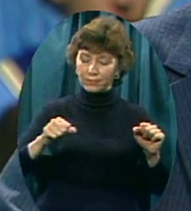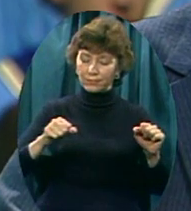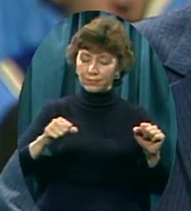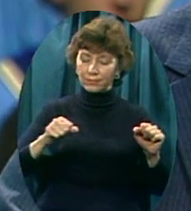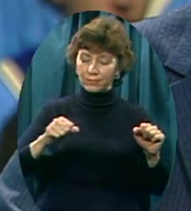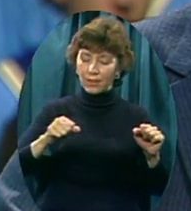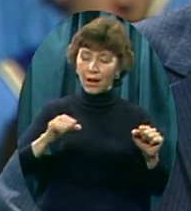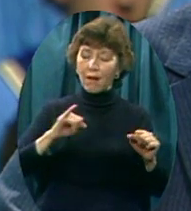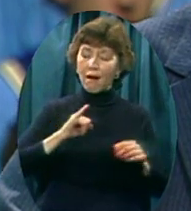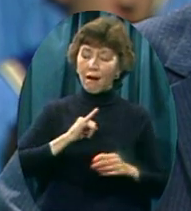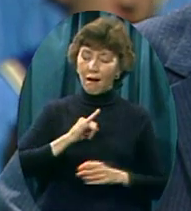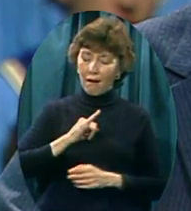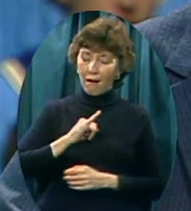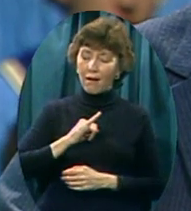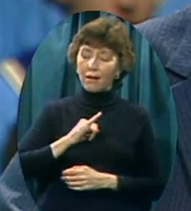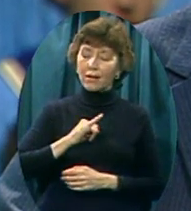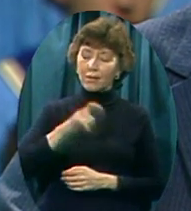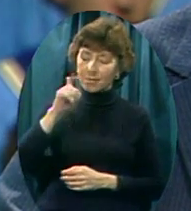But right now